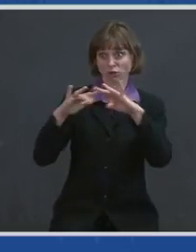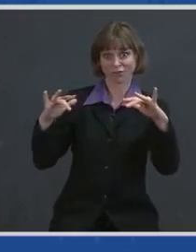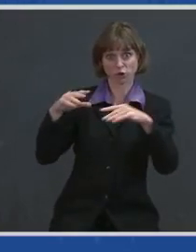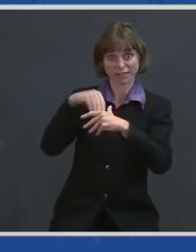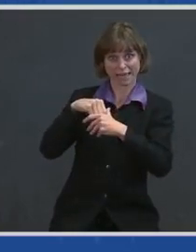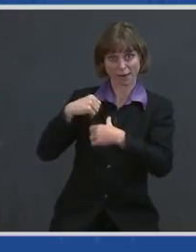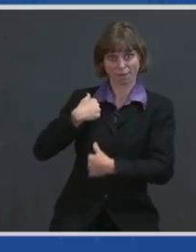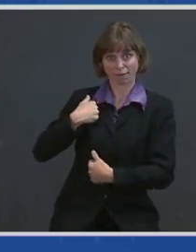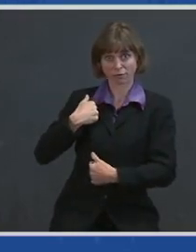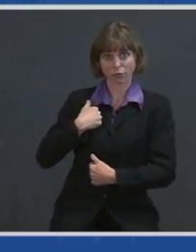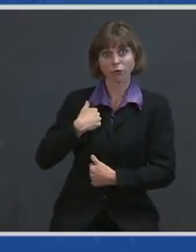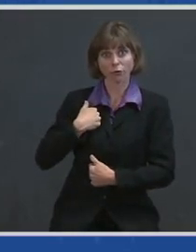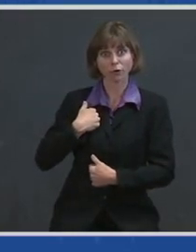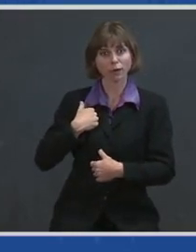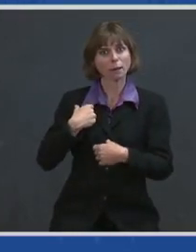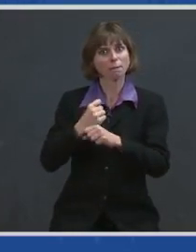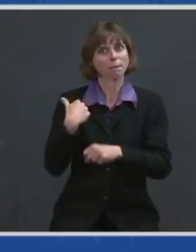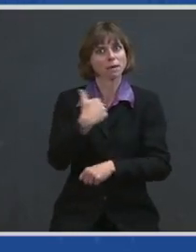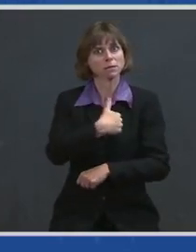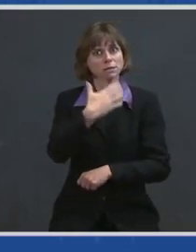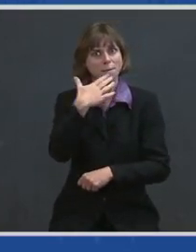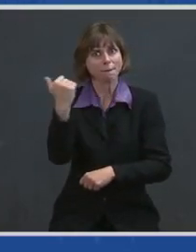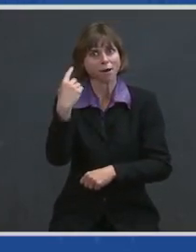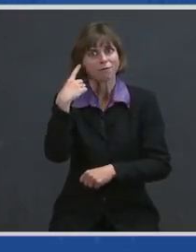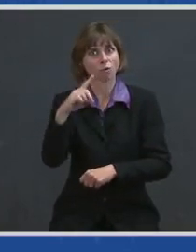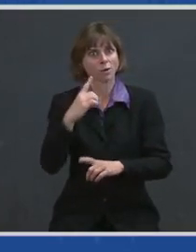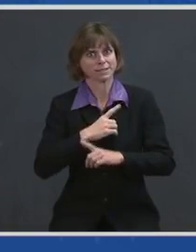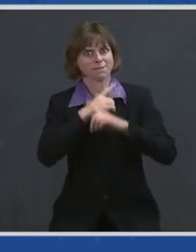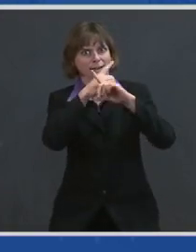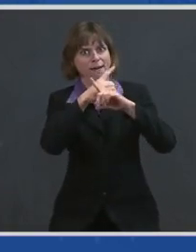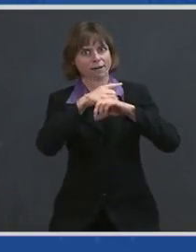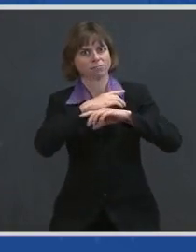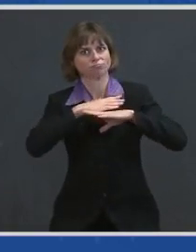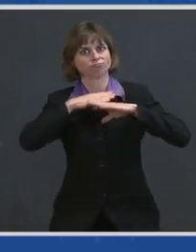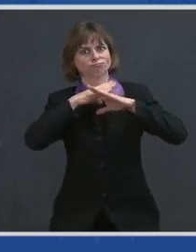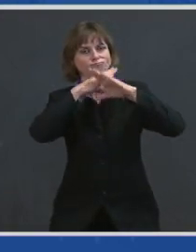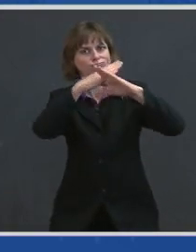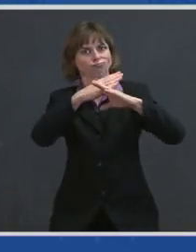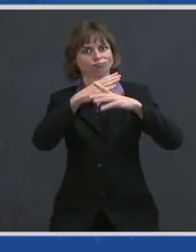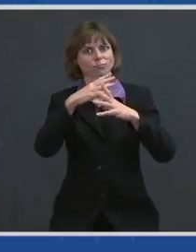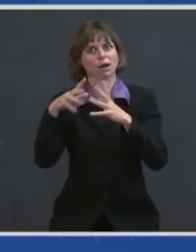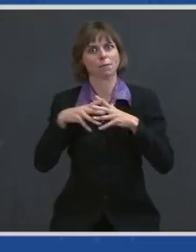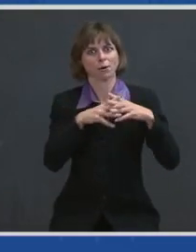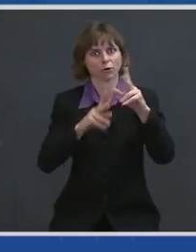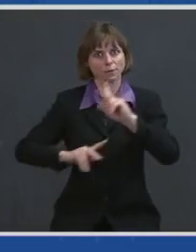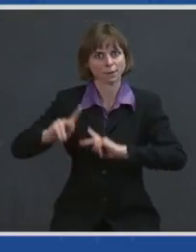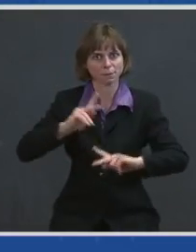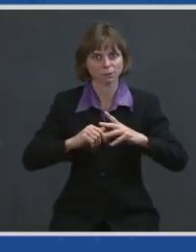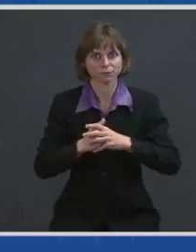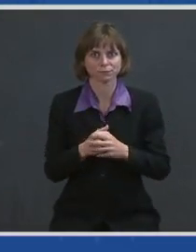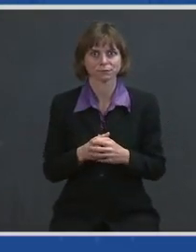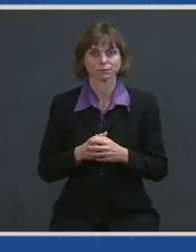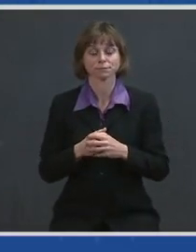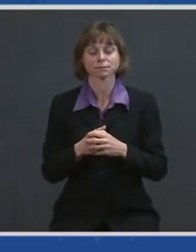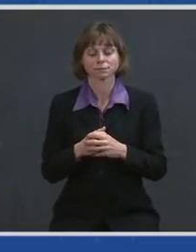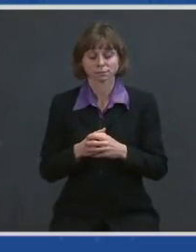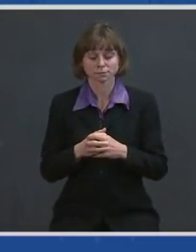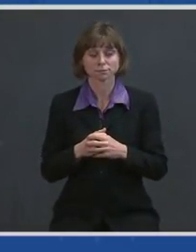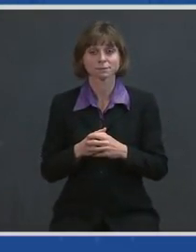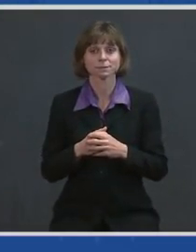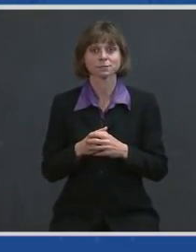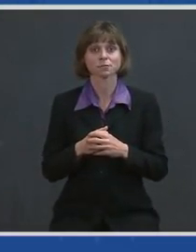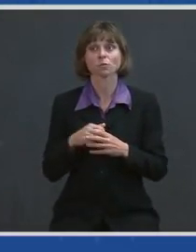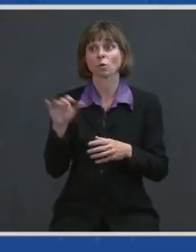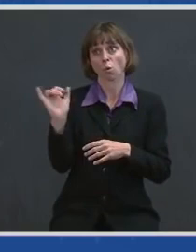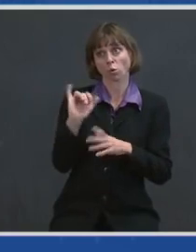ranks makes us better at defending the American people. Just as critically, you know